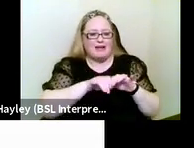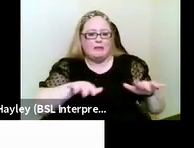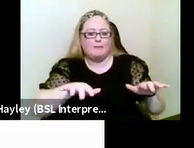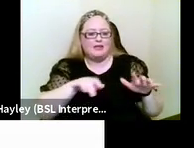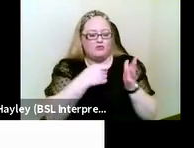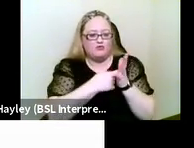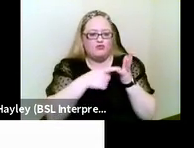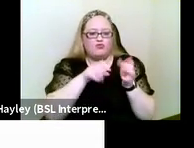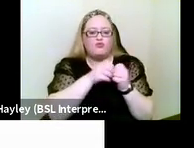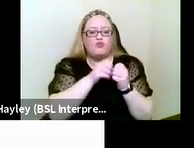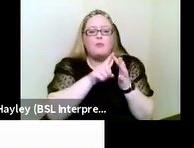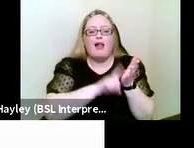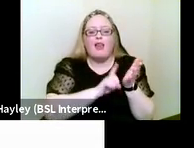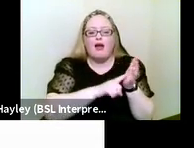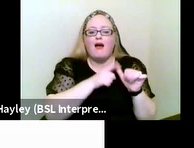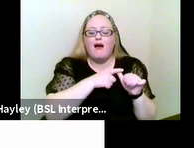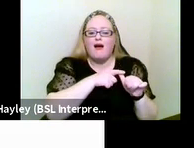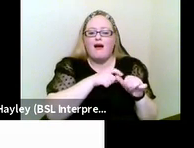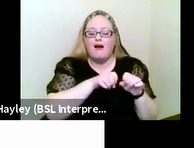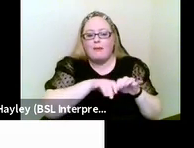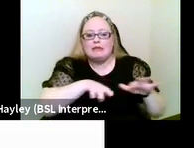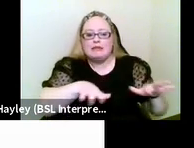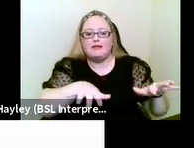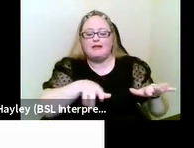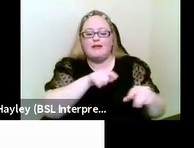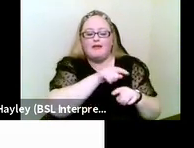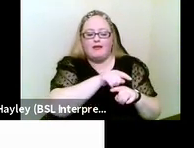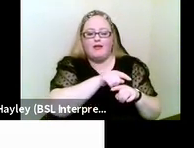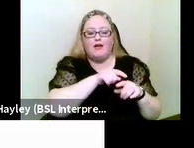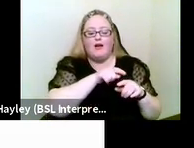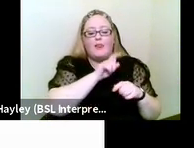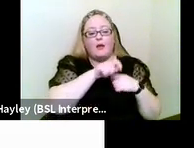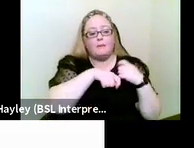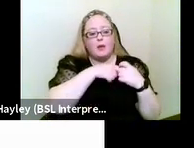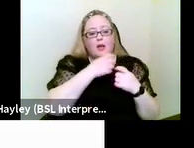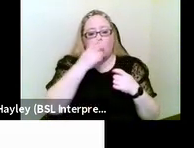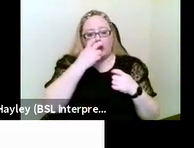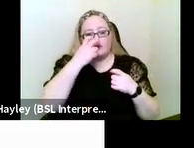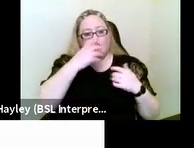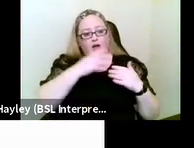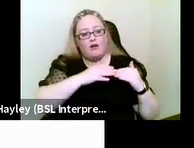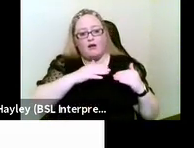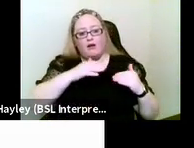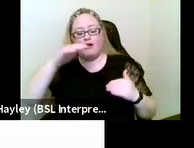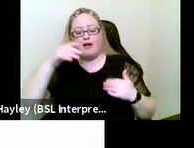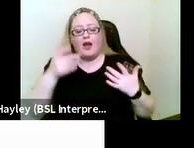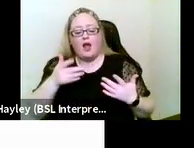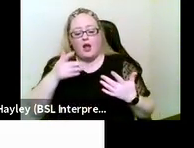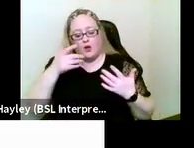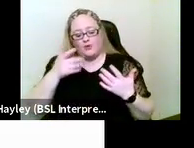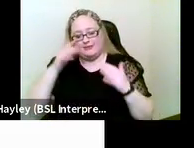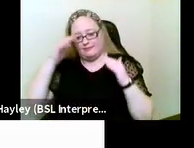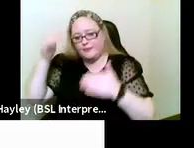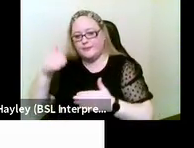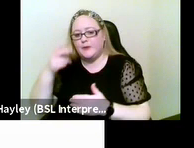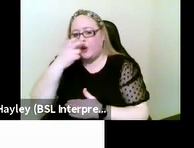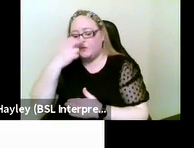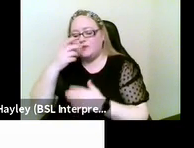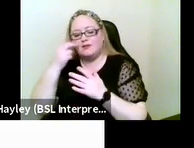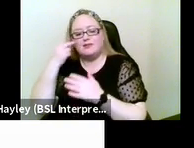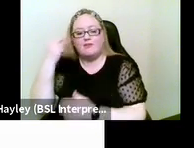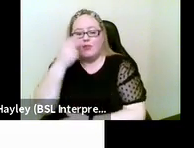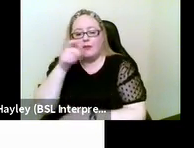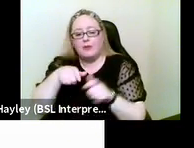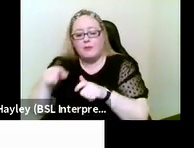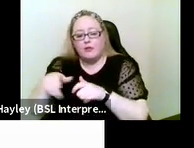older. They are living their lives and ending later life. So older deaf, blind people need to be a focus. We need to develop